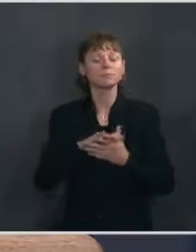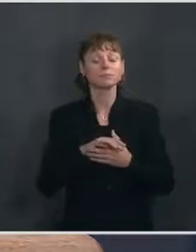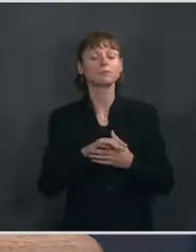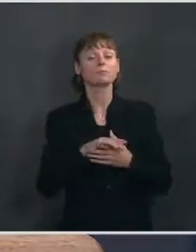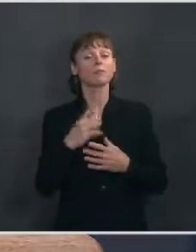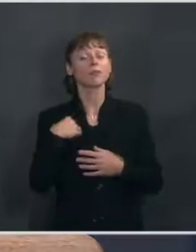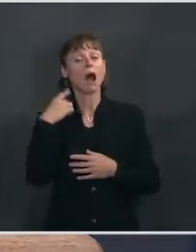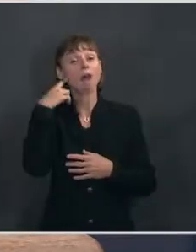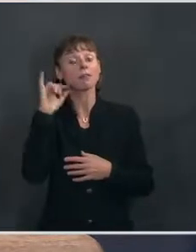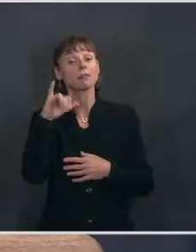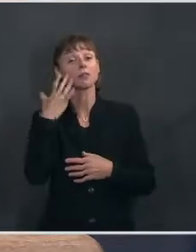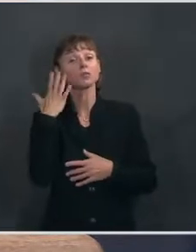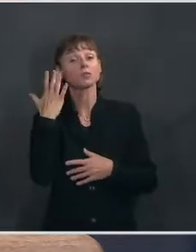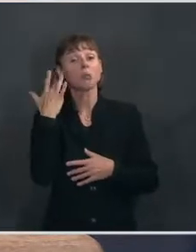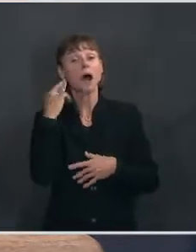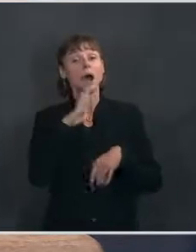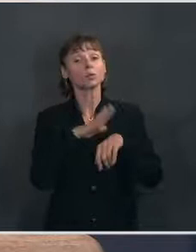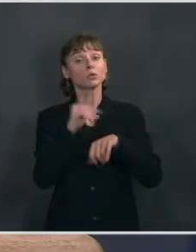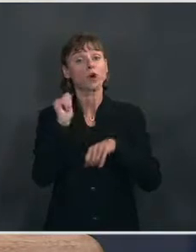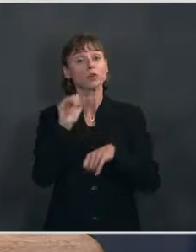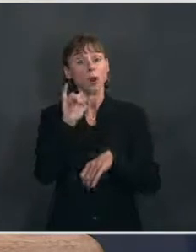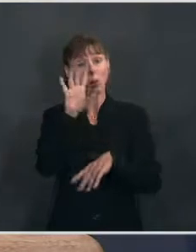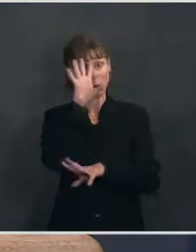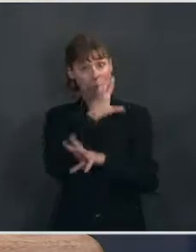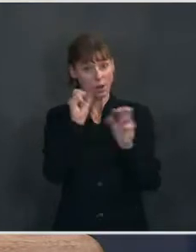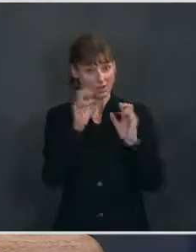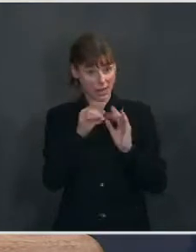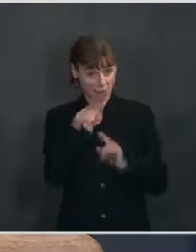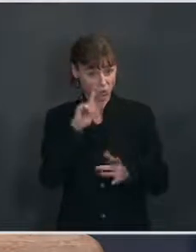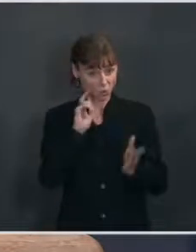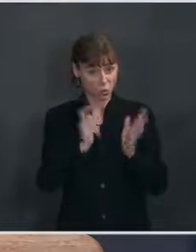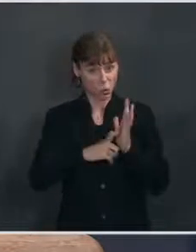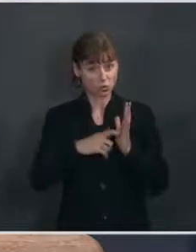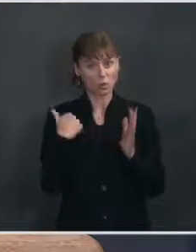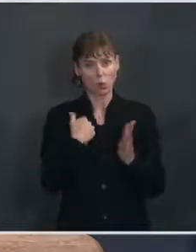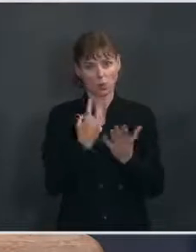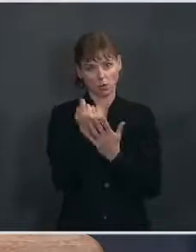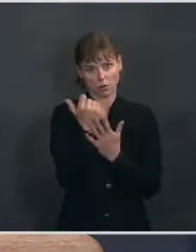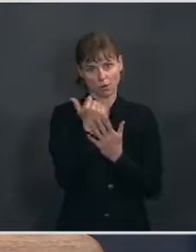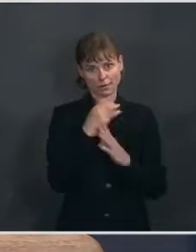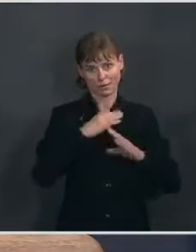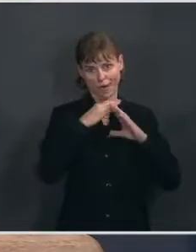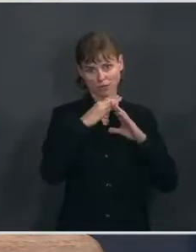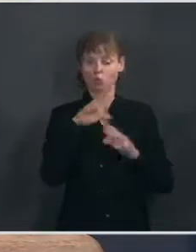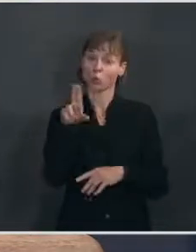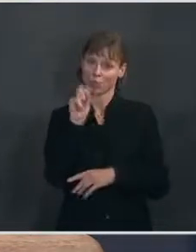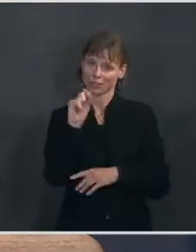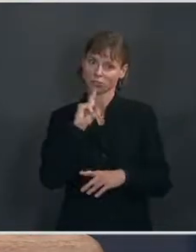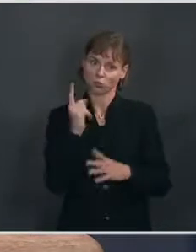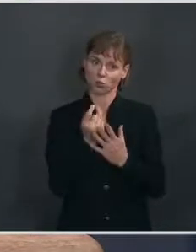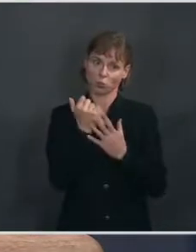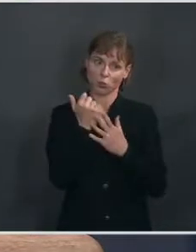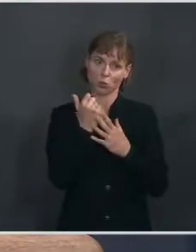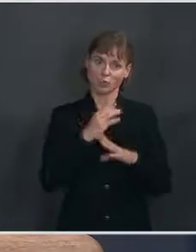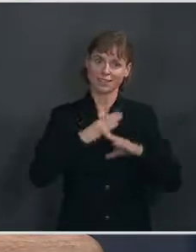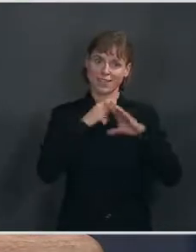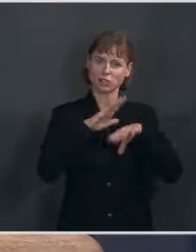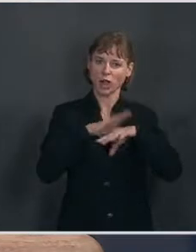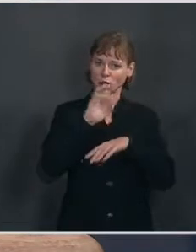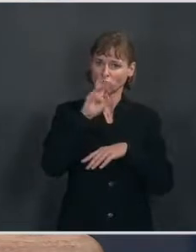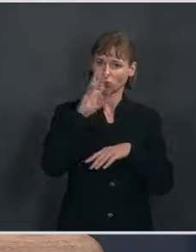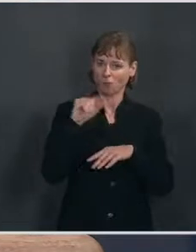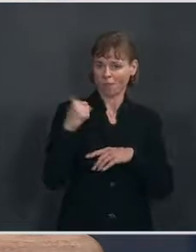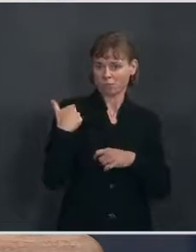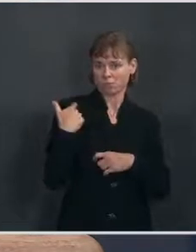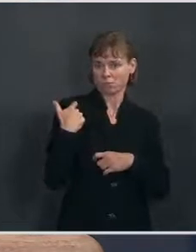was called out in the President's comments. As you know, we removed sanctions. The United States, I should say, removed sanctions on Burma over the past decade